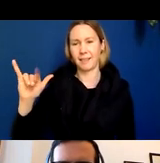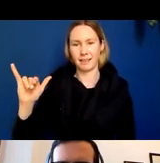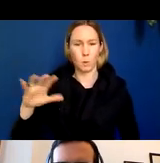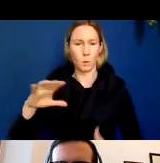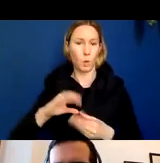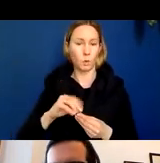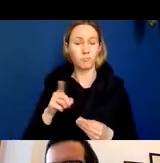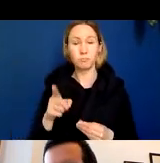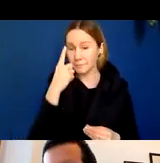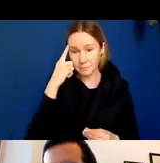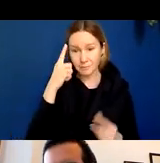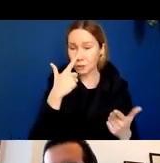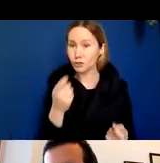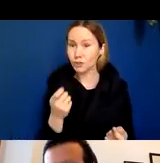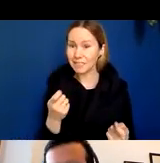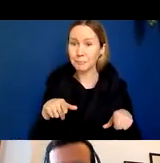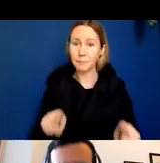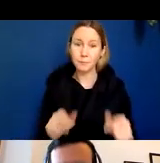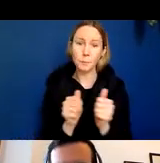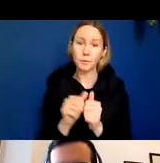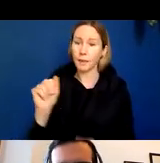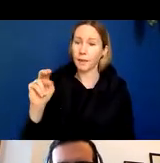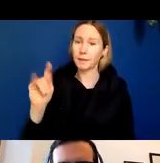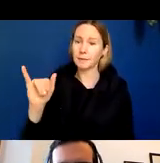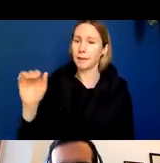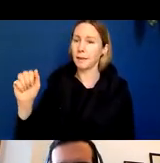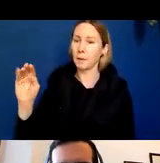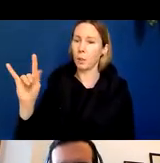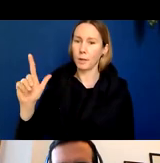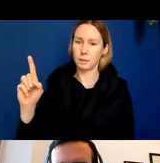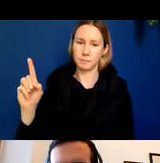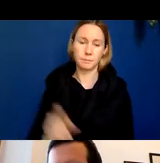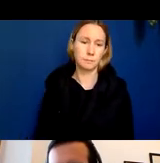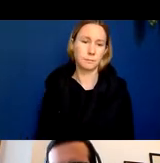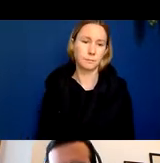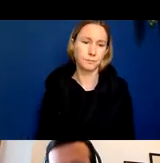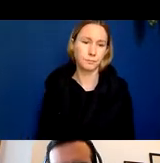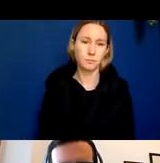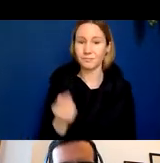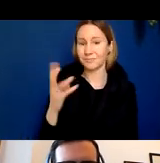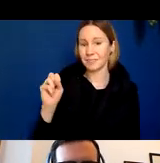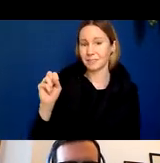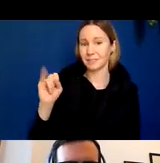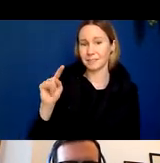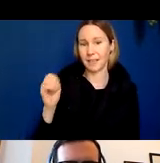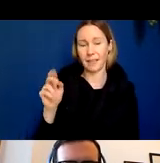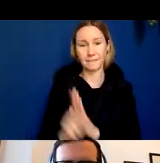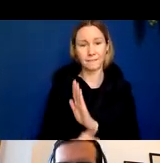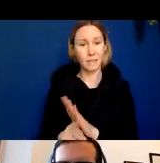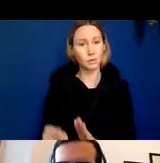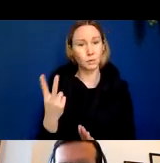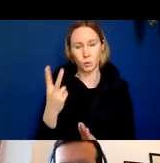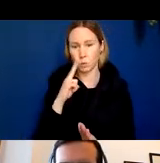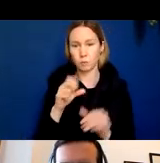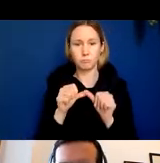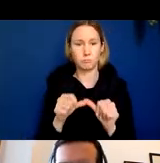interesting because it has an interesting parallel to the anti-amyloid trials it's a multi-site phase 2 trial it's still ongoing although it's completed enrollment and